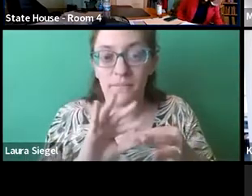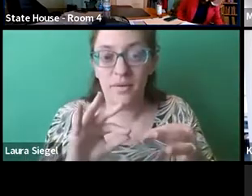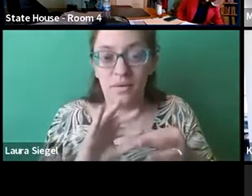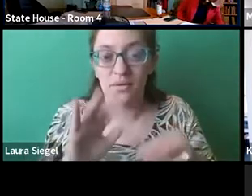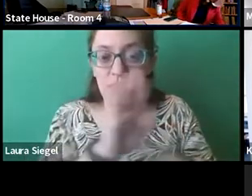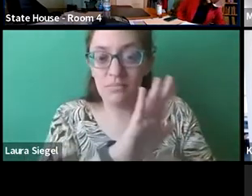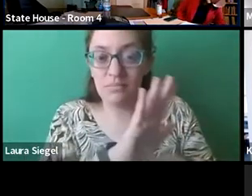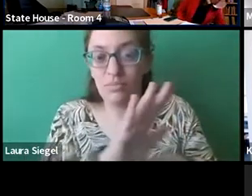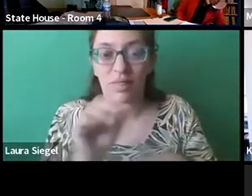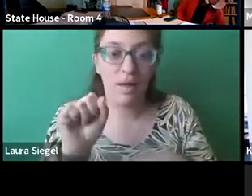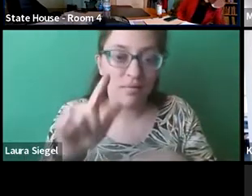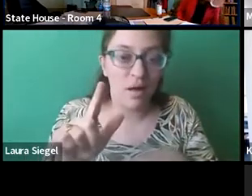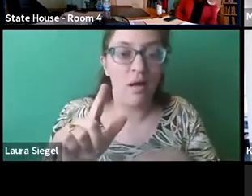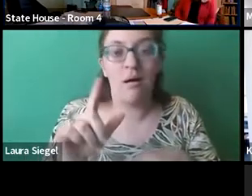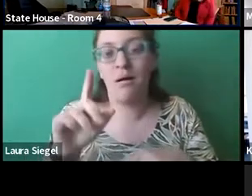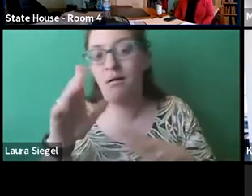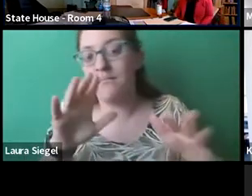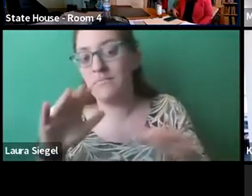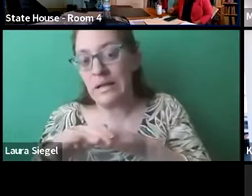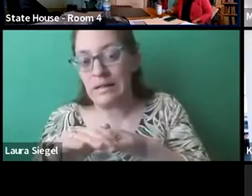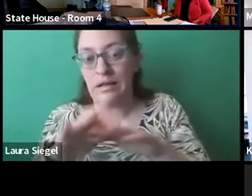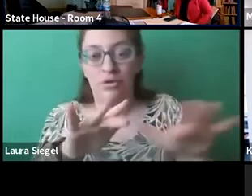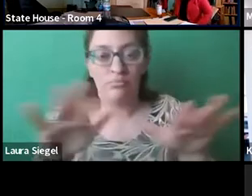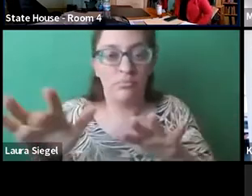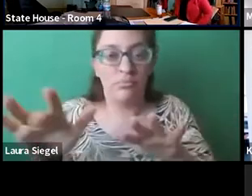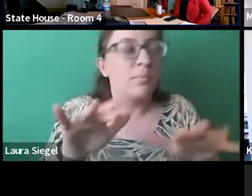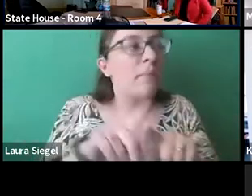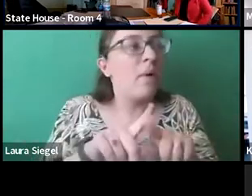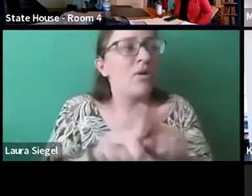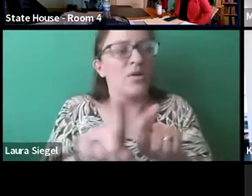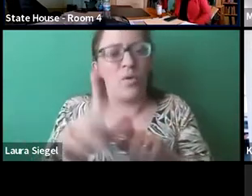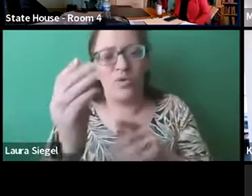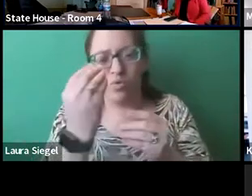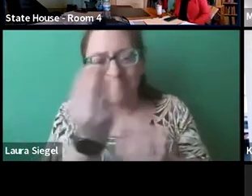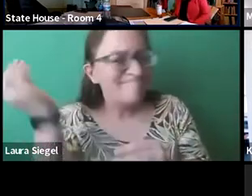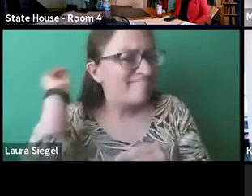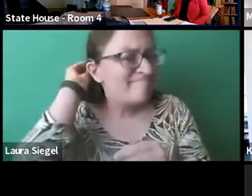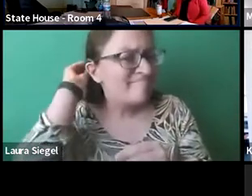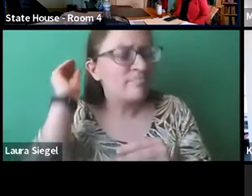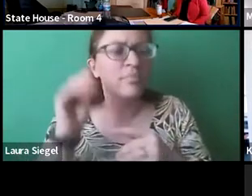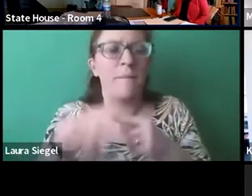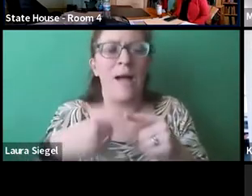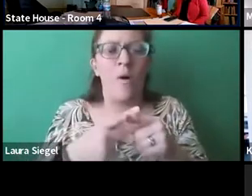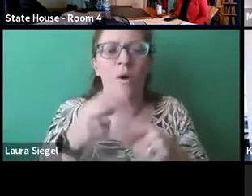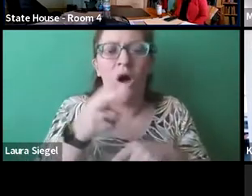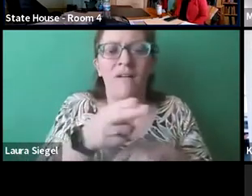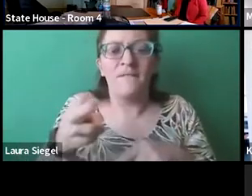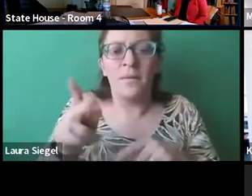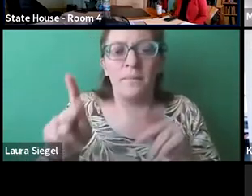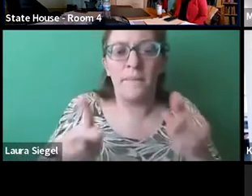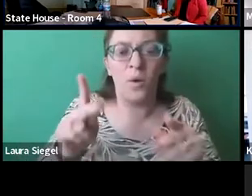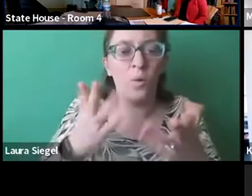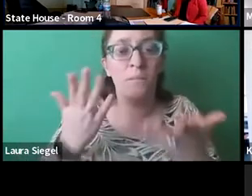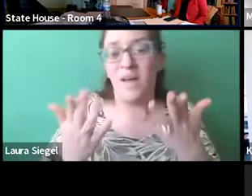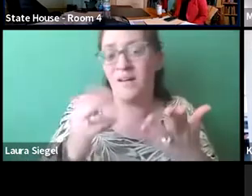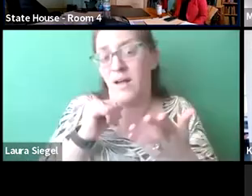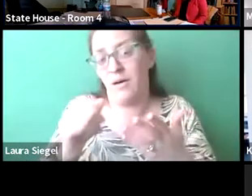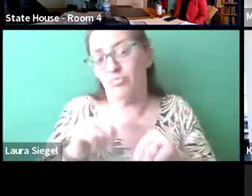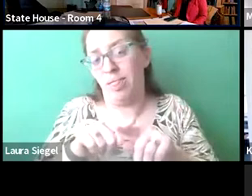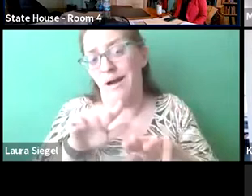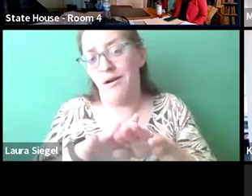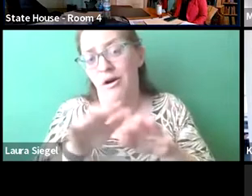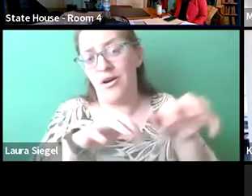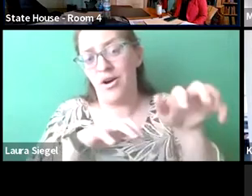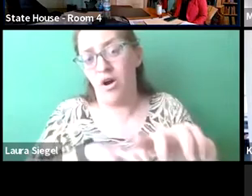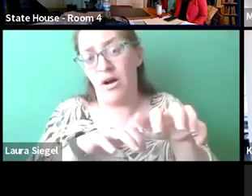Dr. John Perrone, his comment that he had earlier about ASL and captioning. I just wanted you to keep in